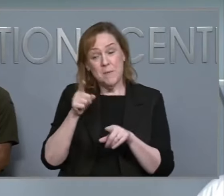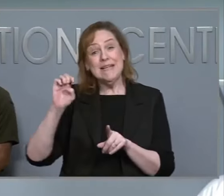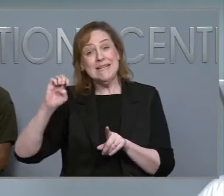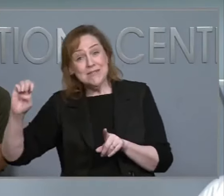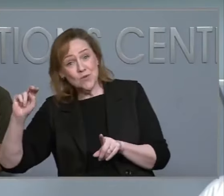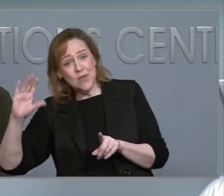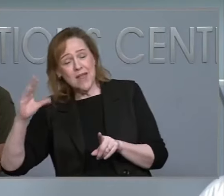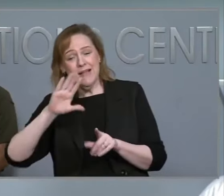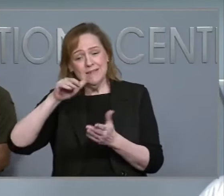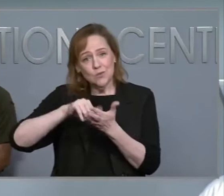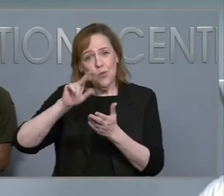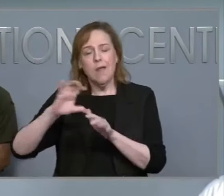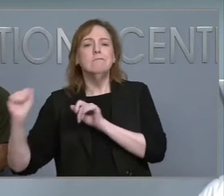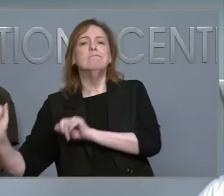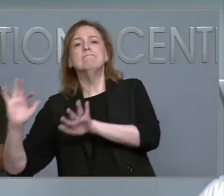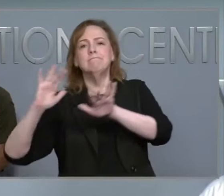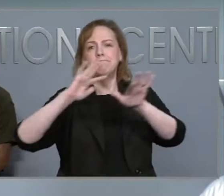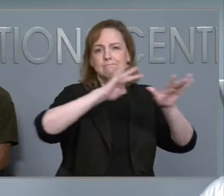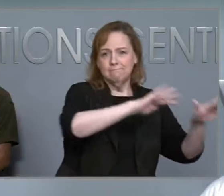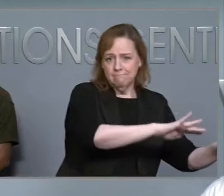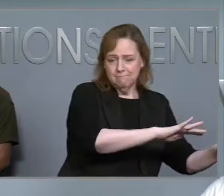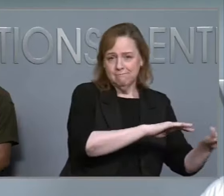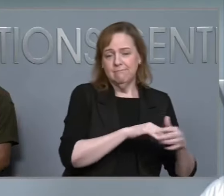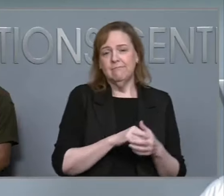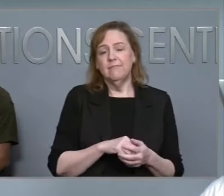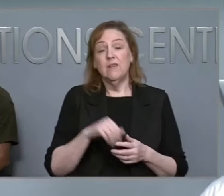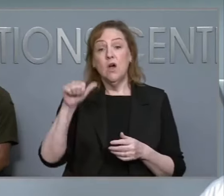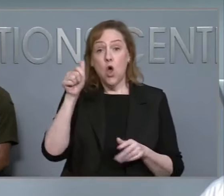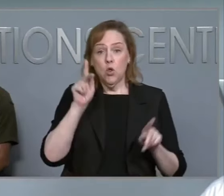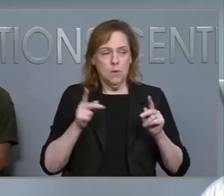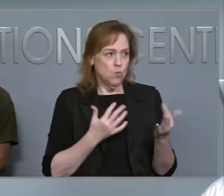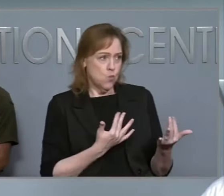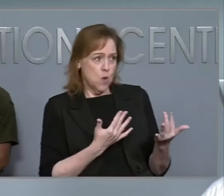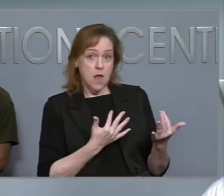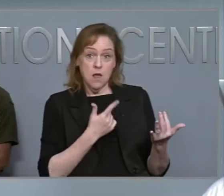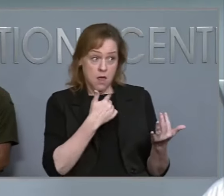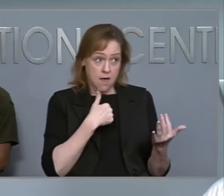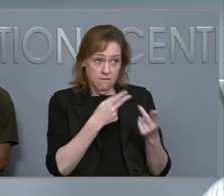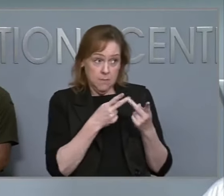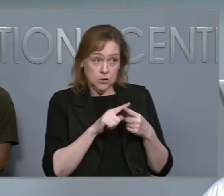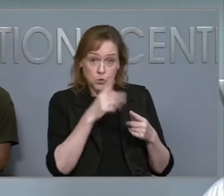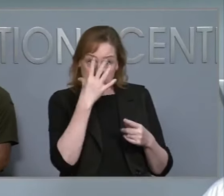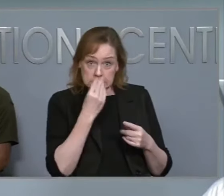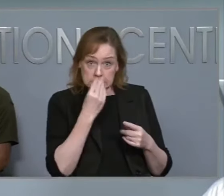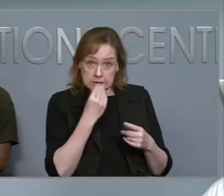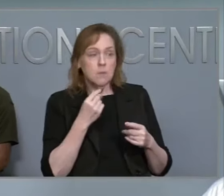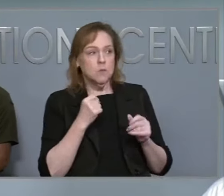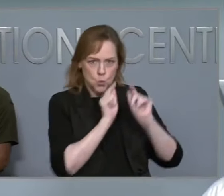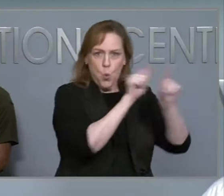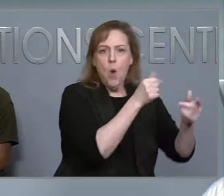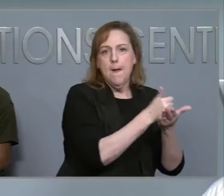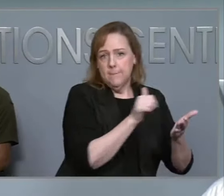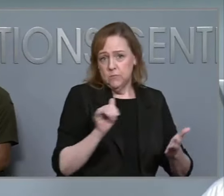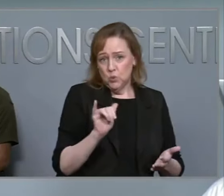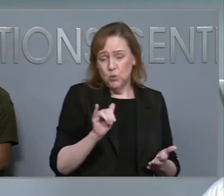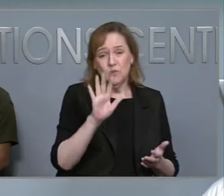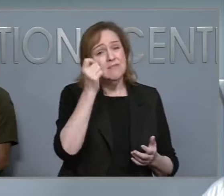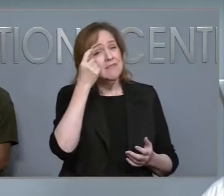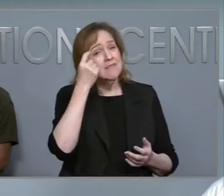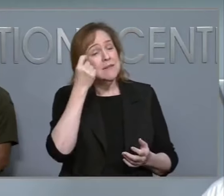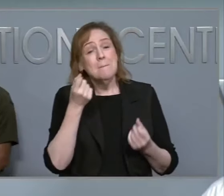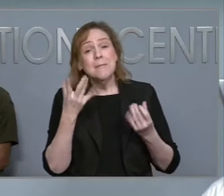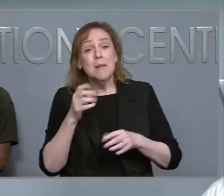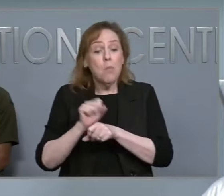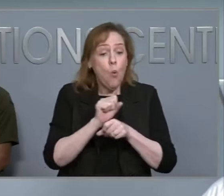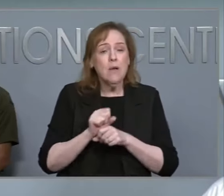and we have others standing by as housing becomes available. Many of these employees have left their homes. They have their own